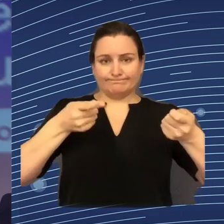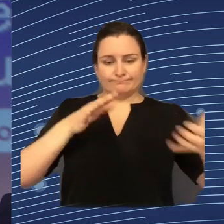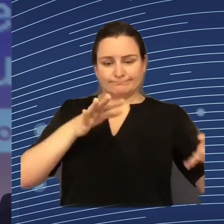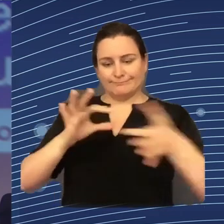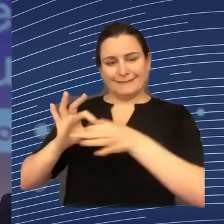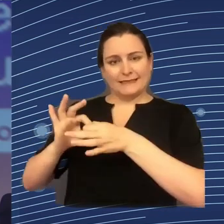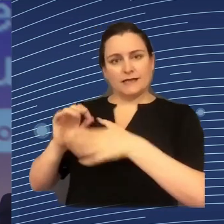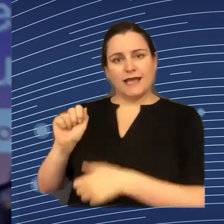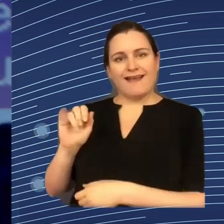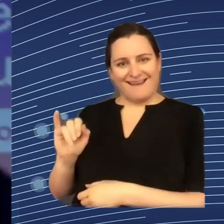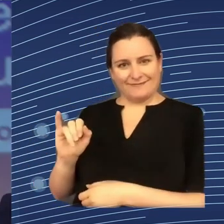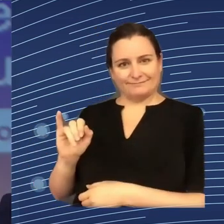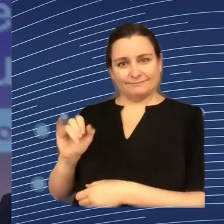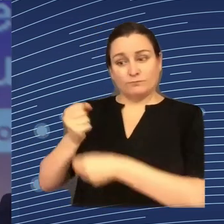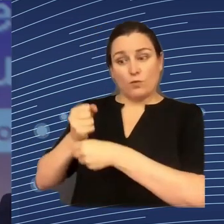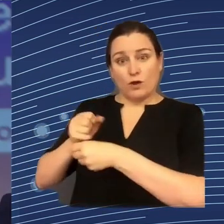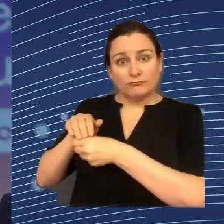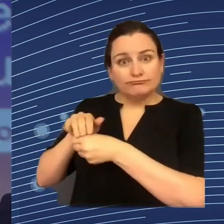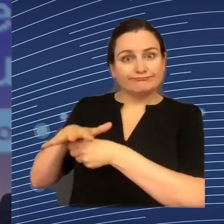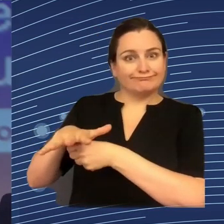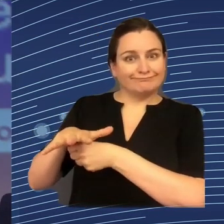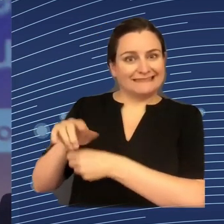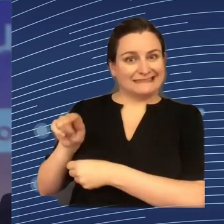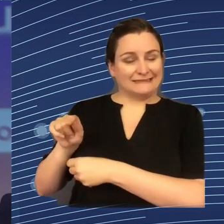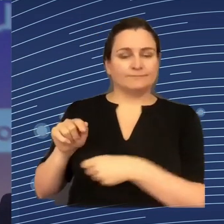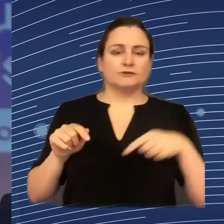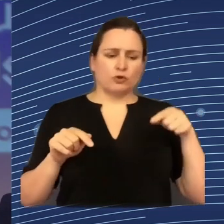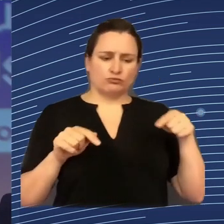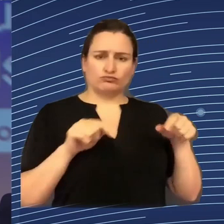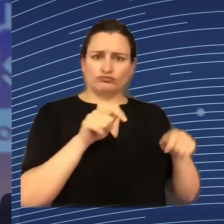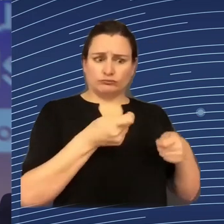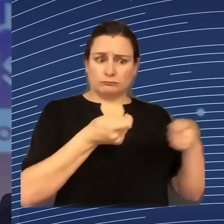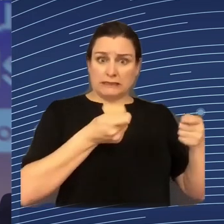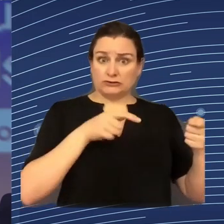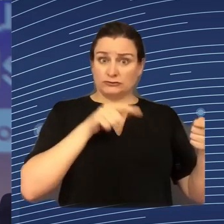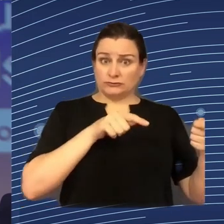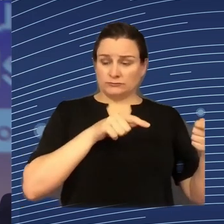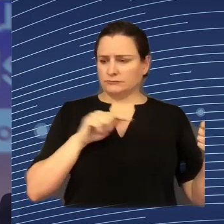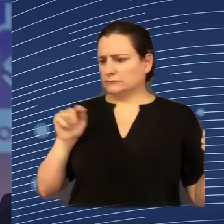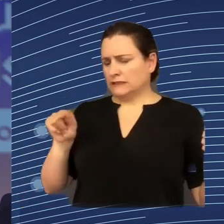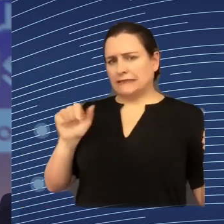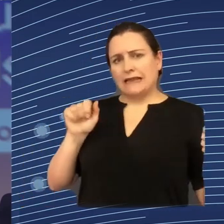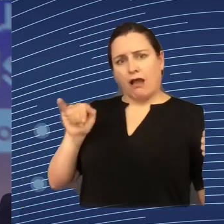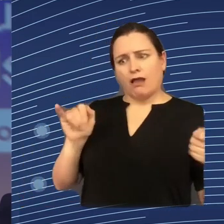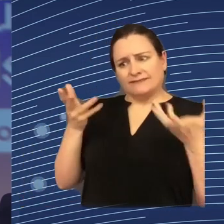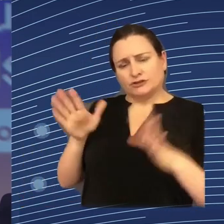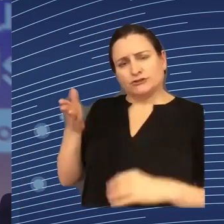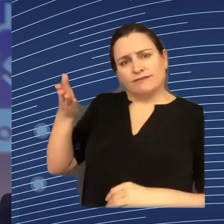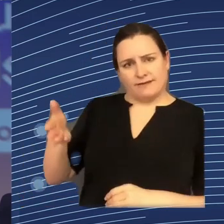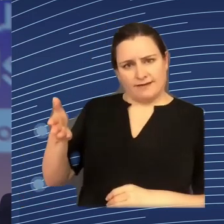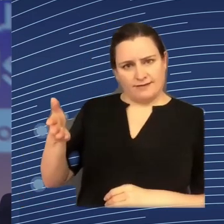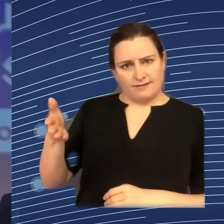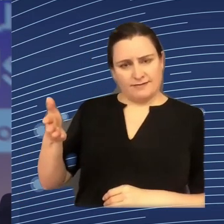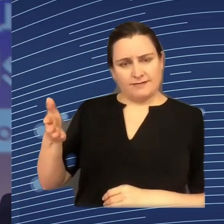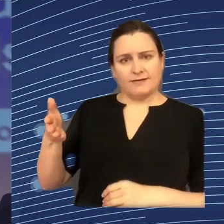is a debate that starts at the moment when those tools are already in the workplace. And that is an important debate